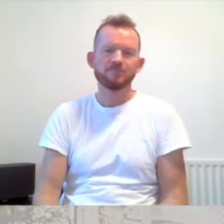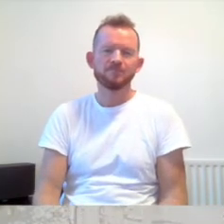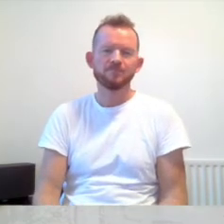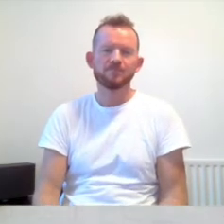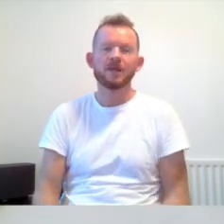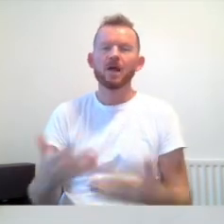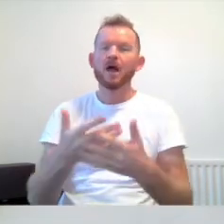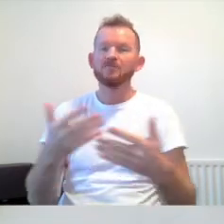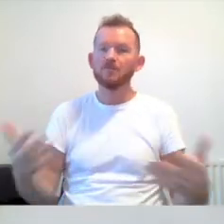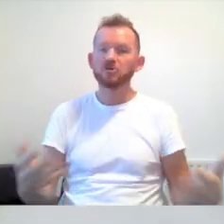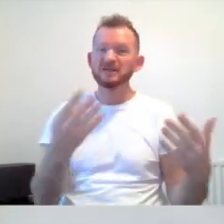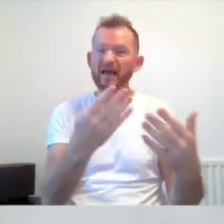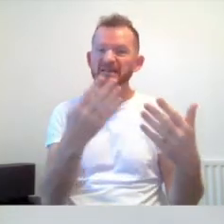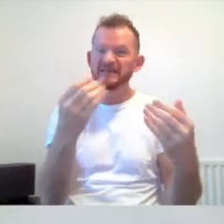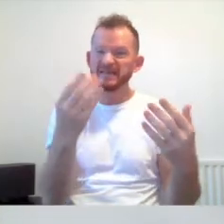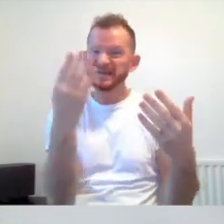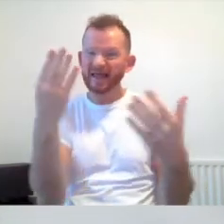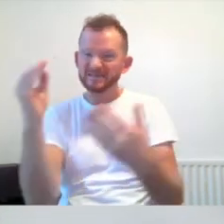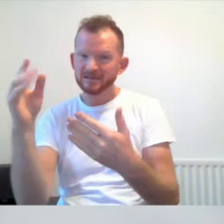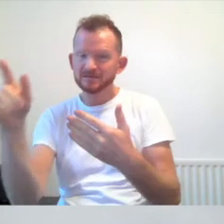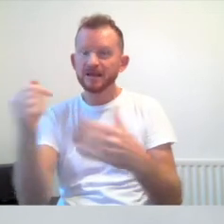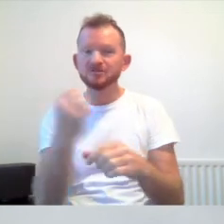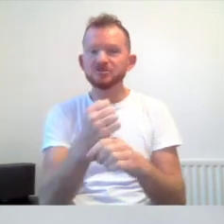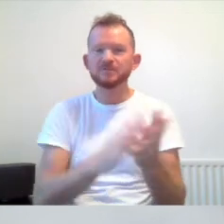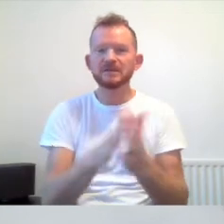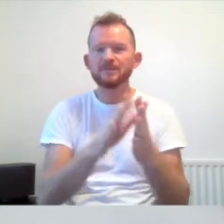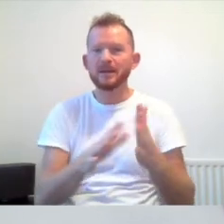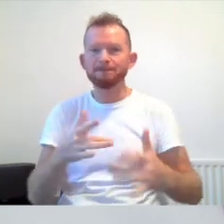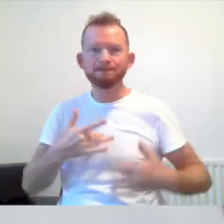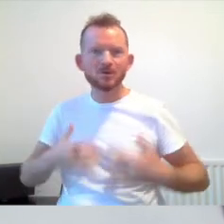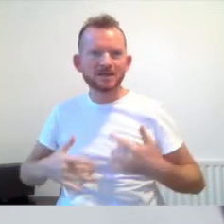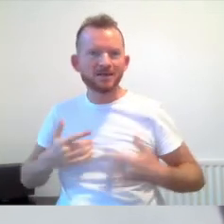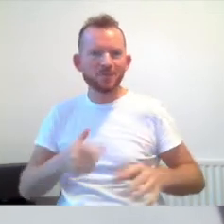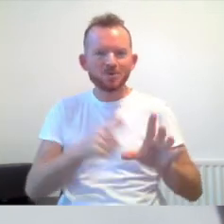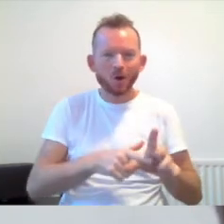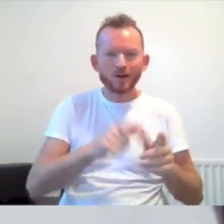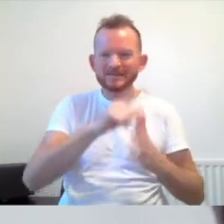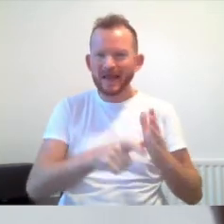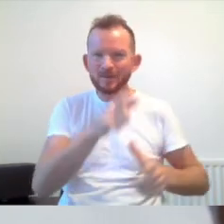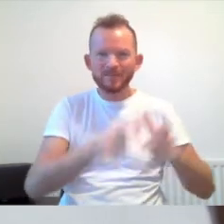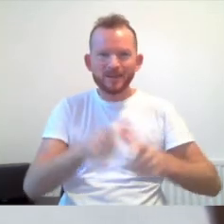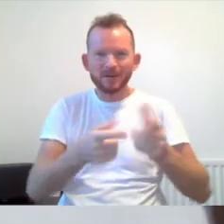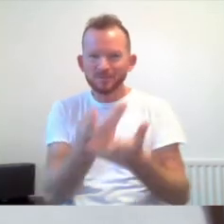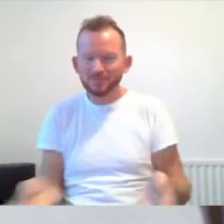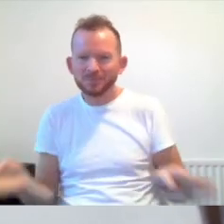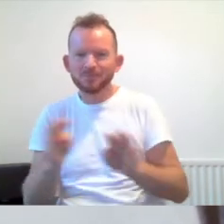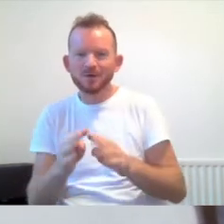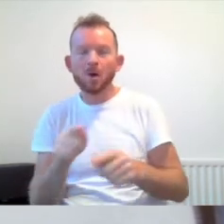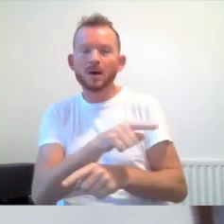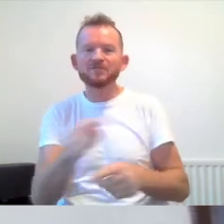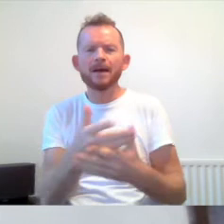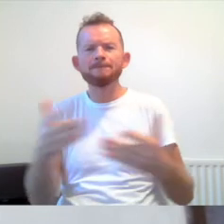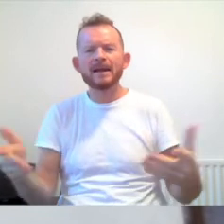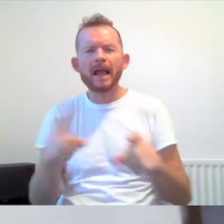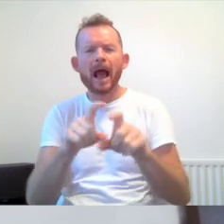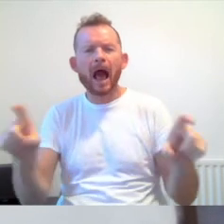For much of the 1990s, GMCDP was buzzing with young disabled people. One of the many highlights was